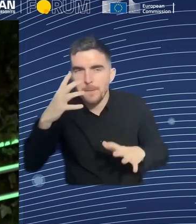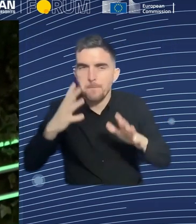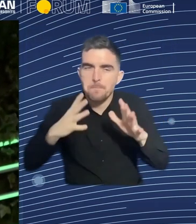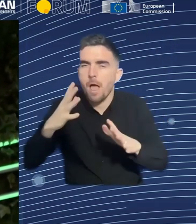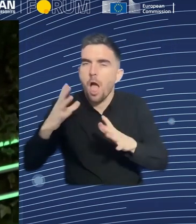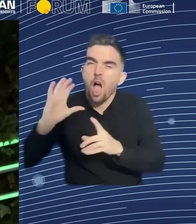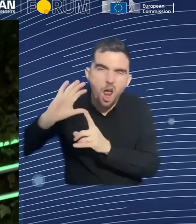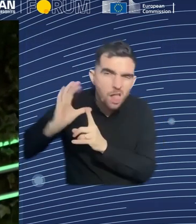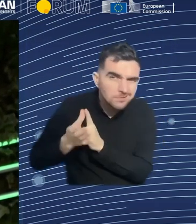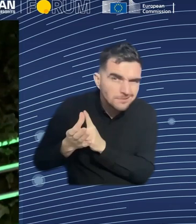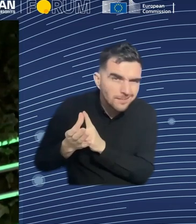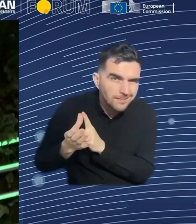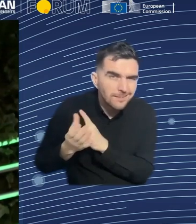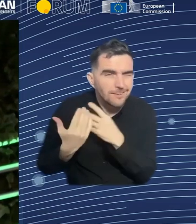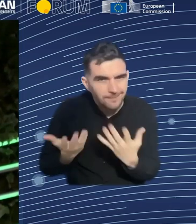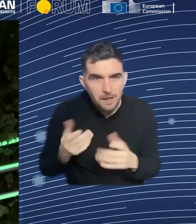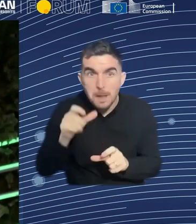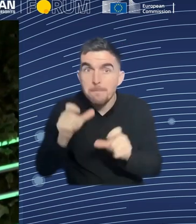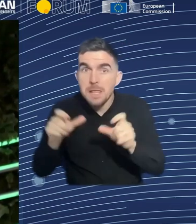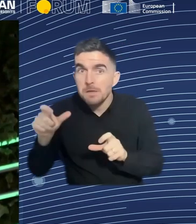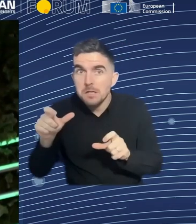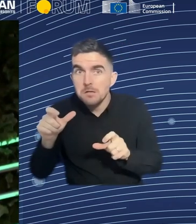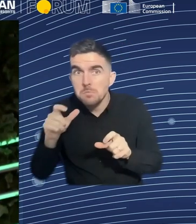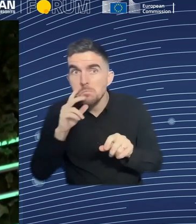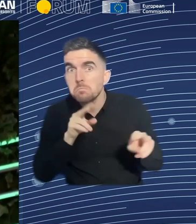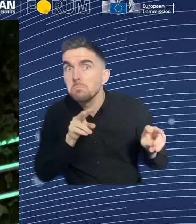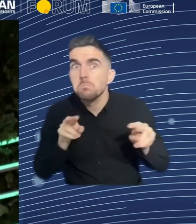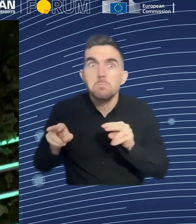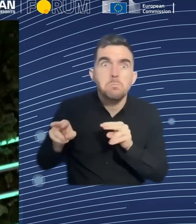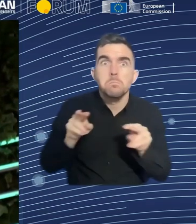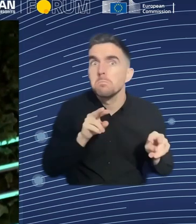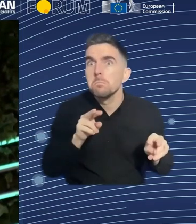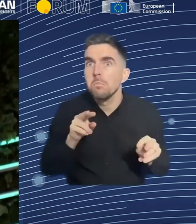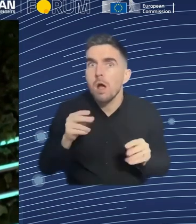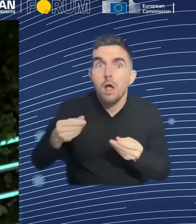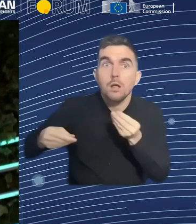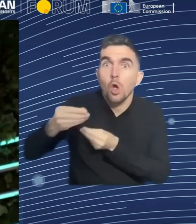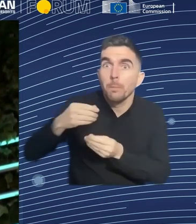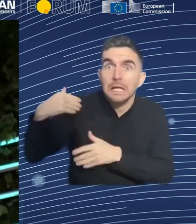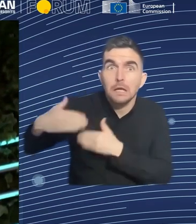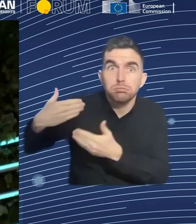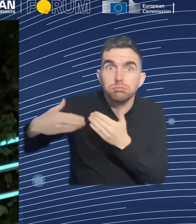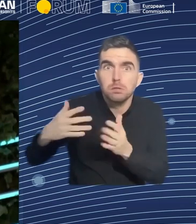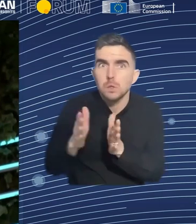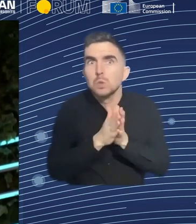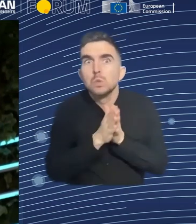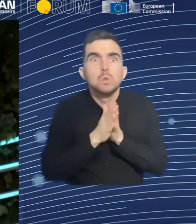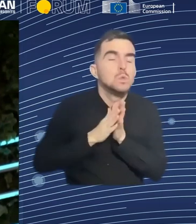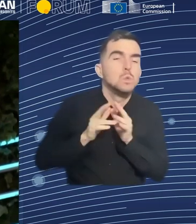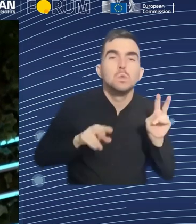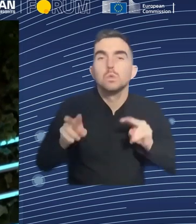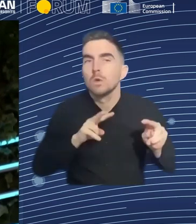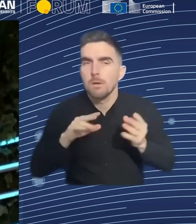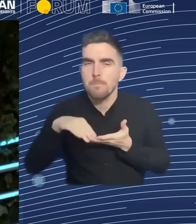that they become more aware of the importance of reskilling and upskilling throughout their career. So it's